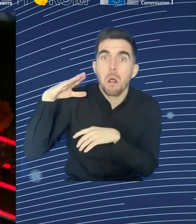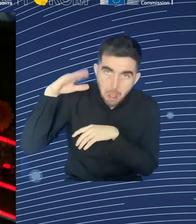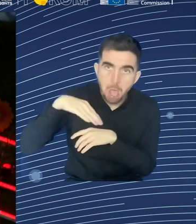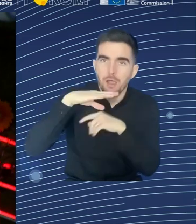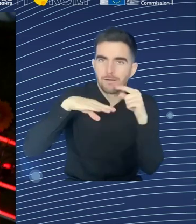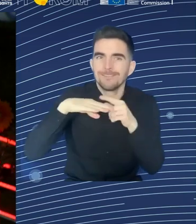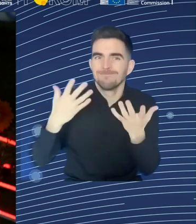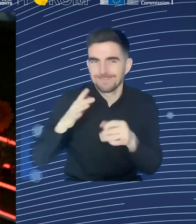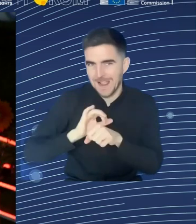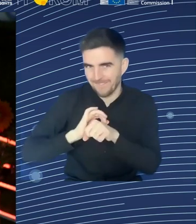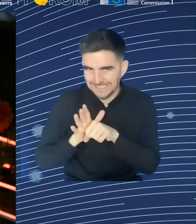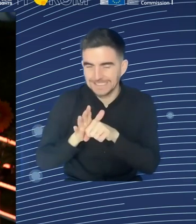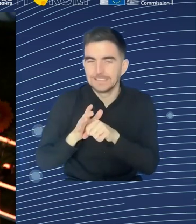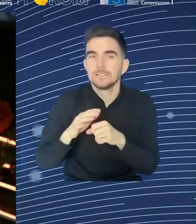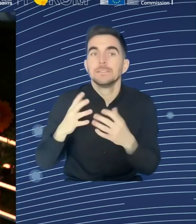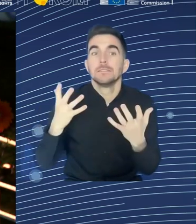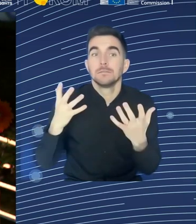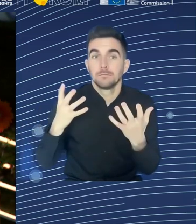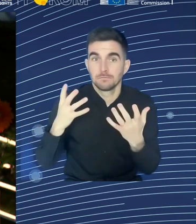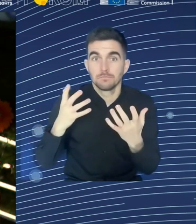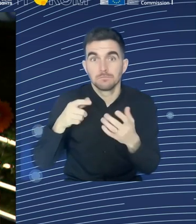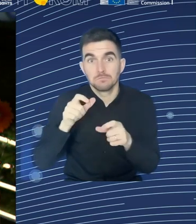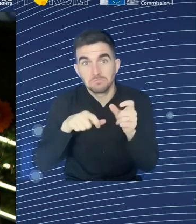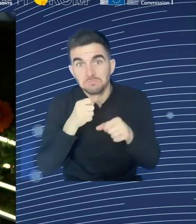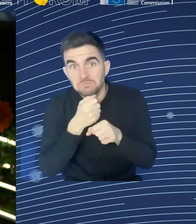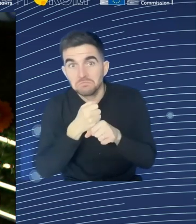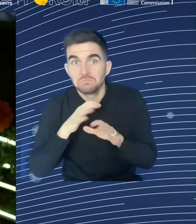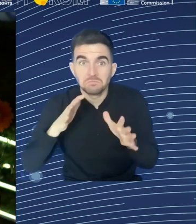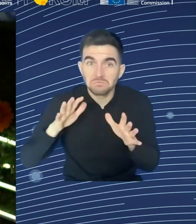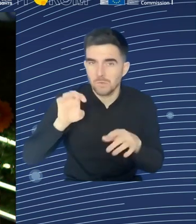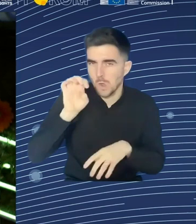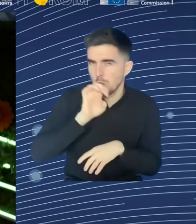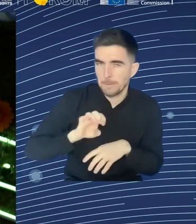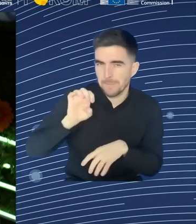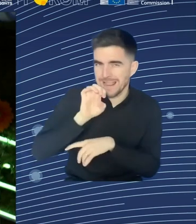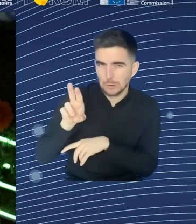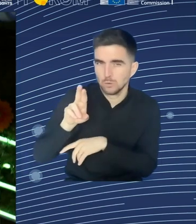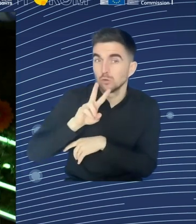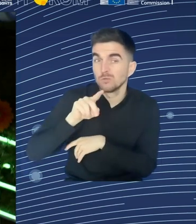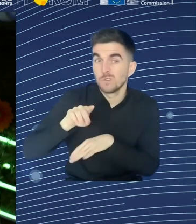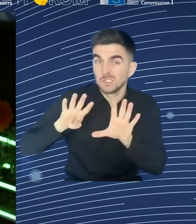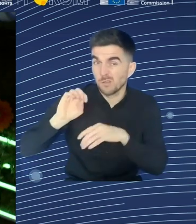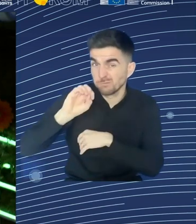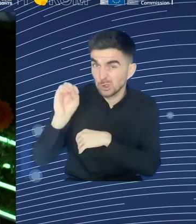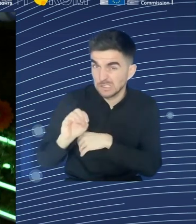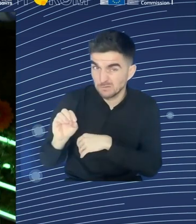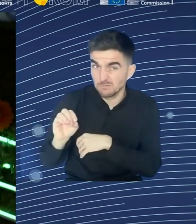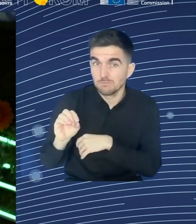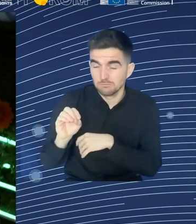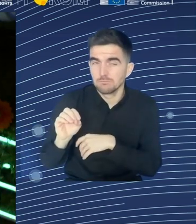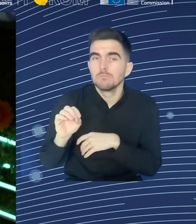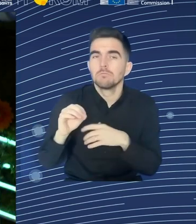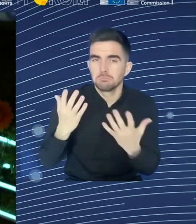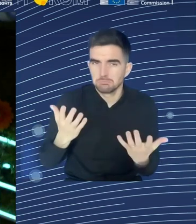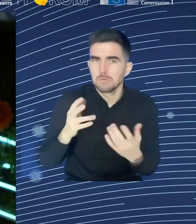And if you see the slides again, I don't know, there's no signal right now. Then you would see that there are quite some huge